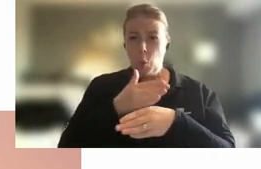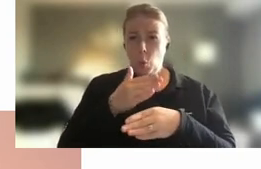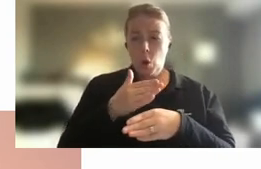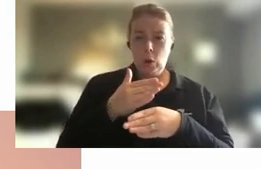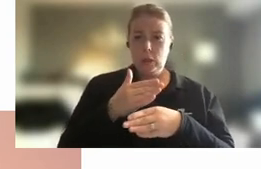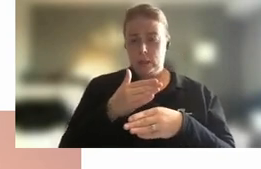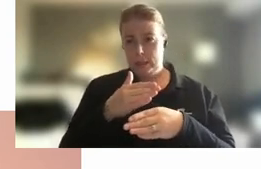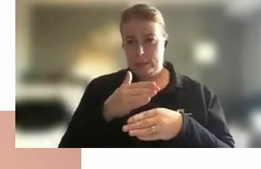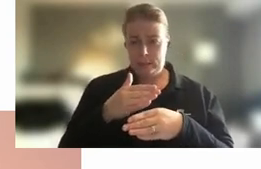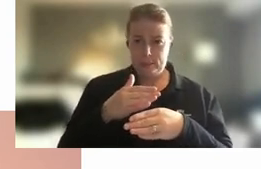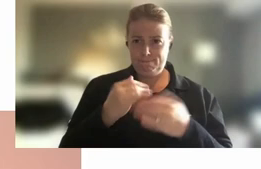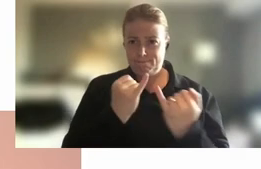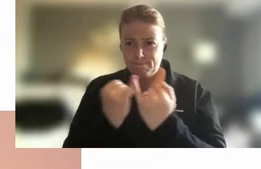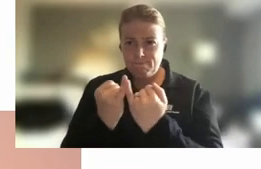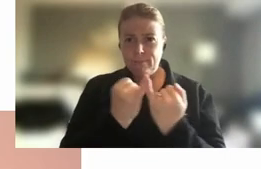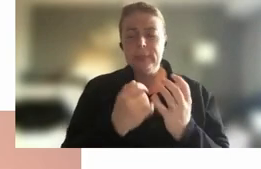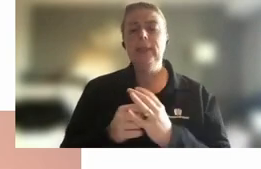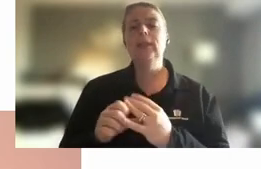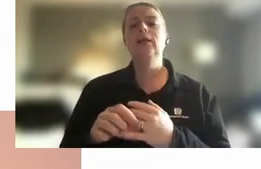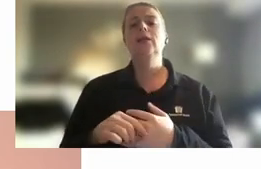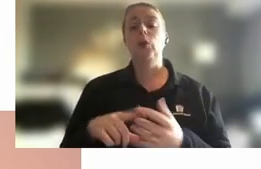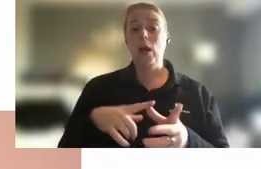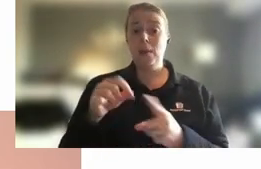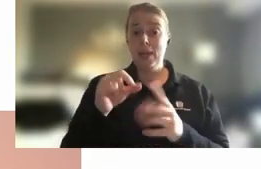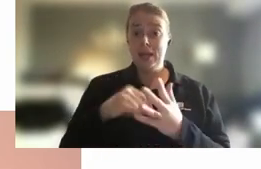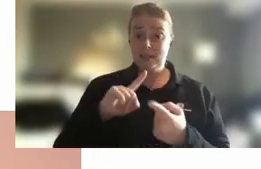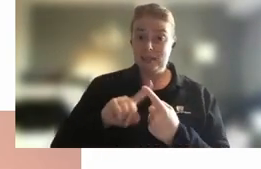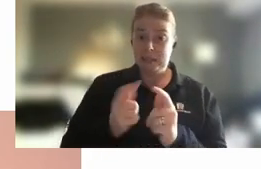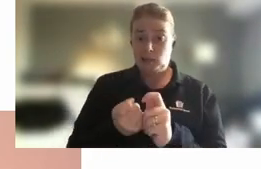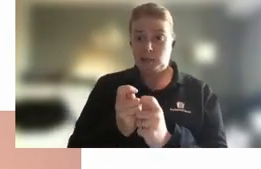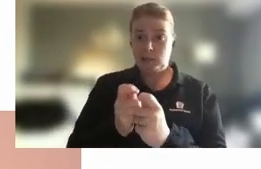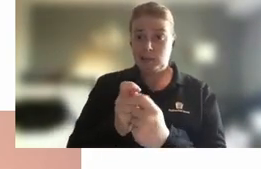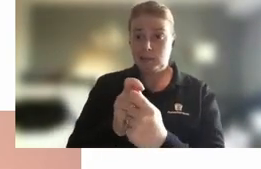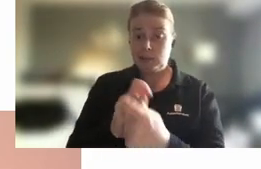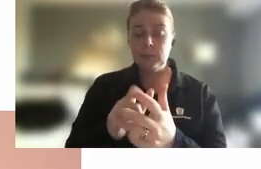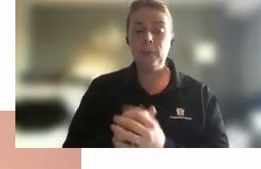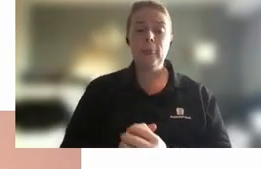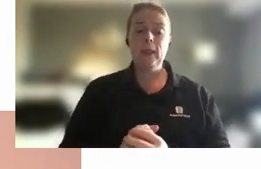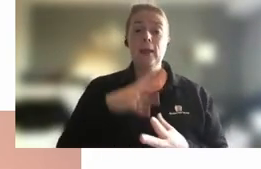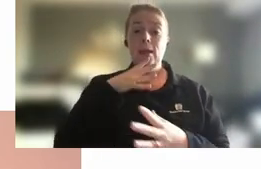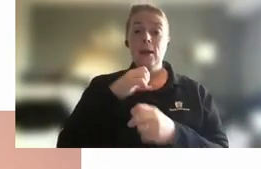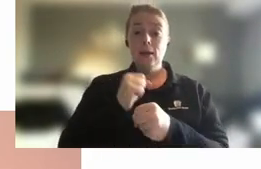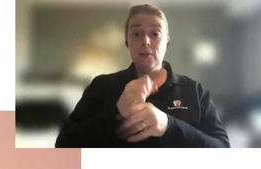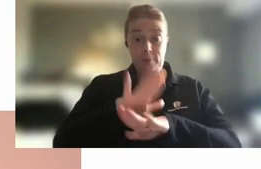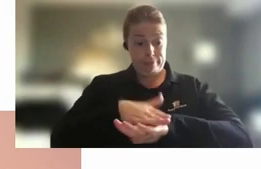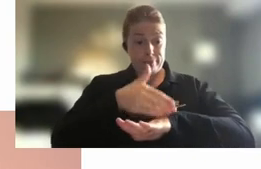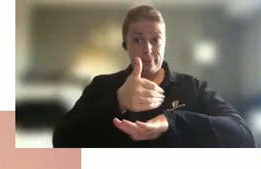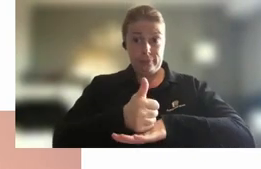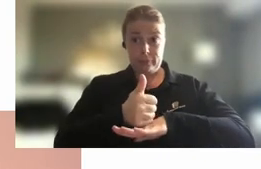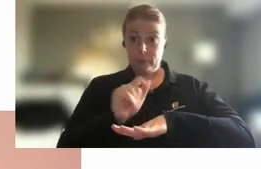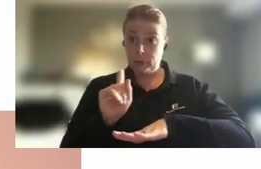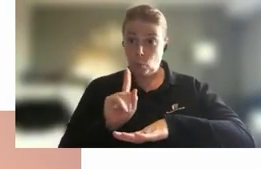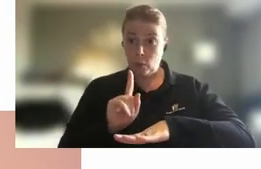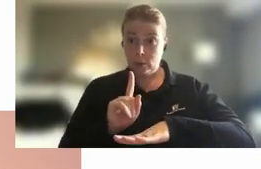so the APS is on an ongoing reform journey and the government has set out its particular